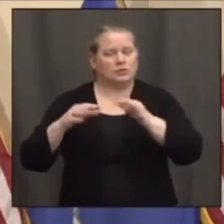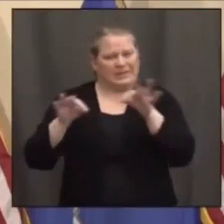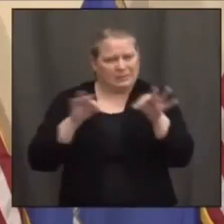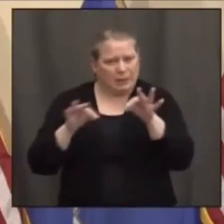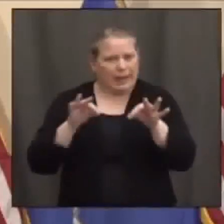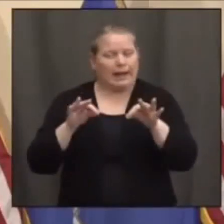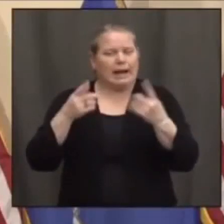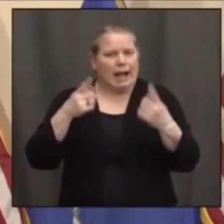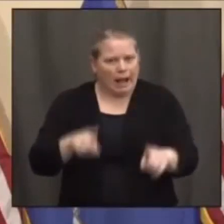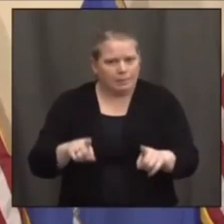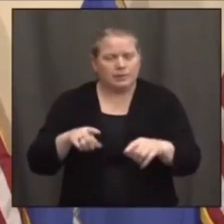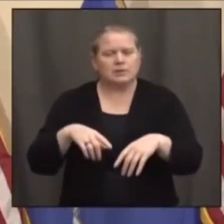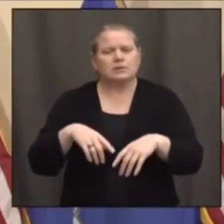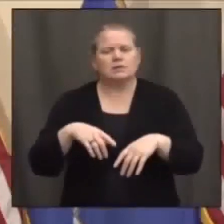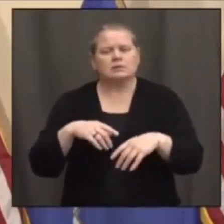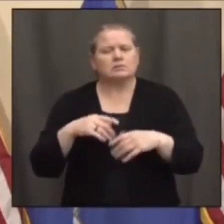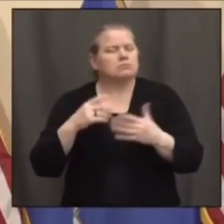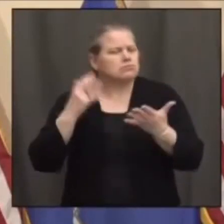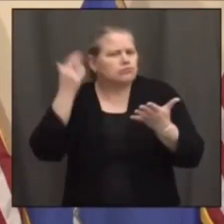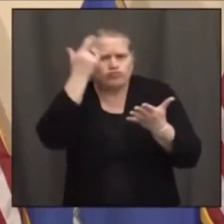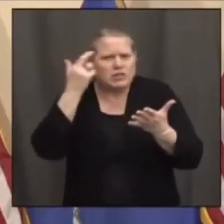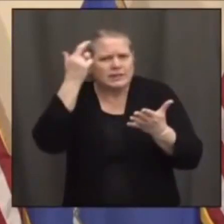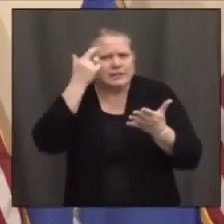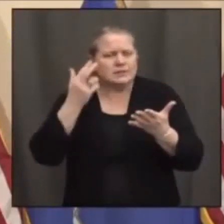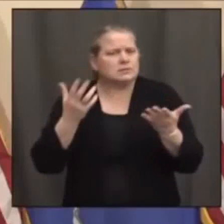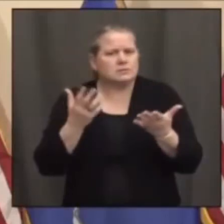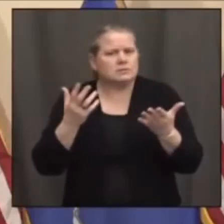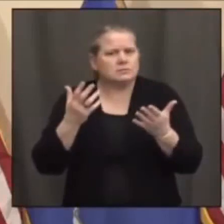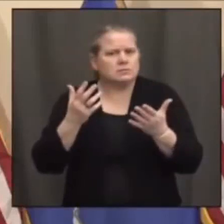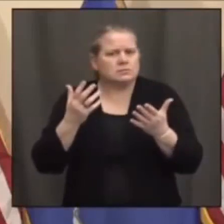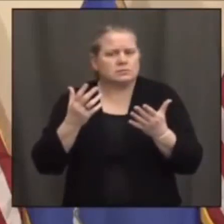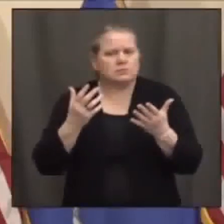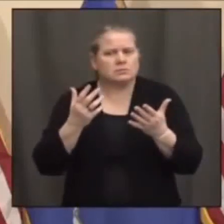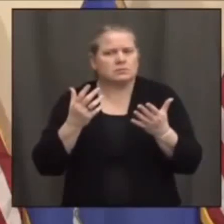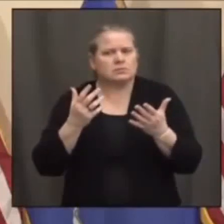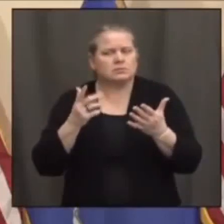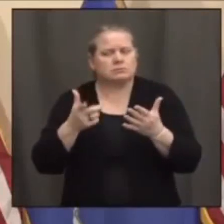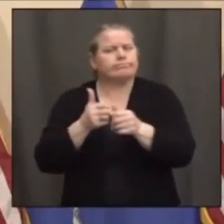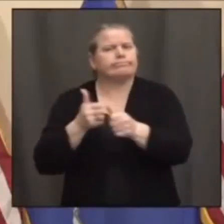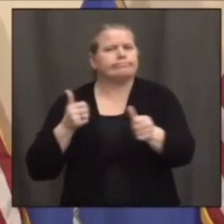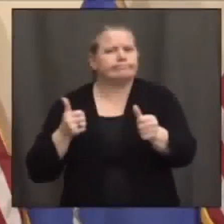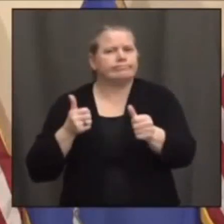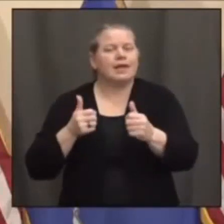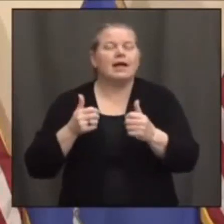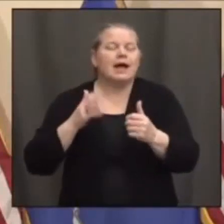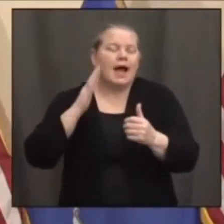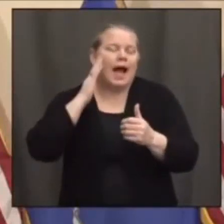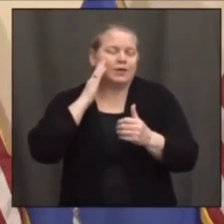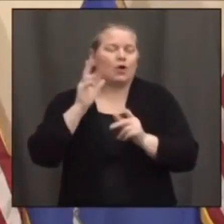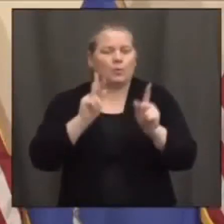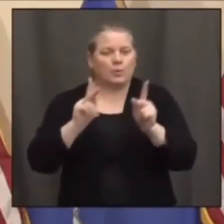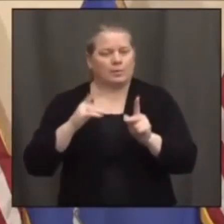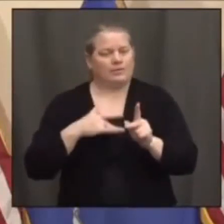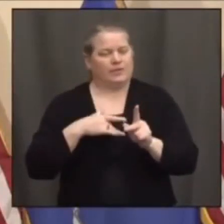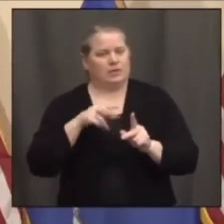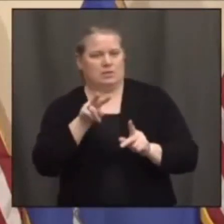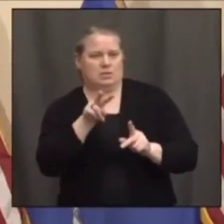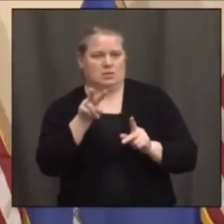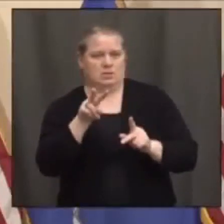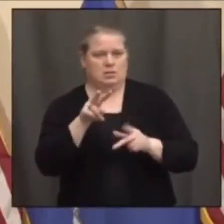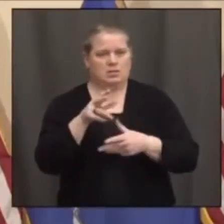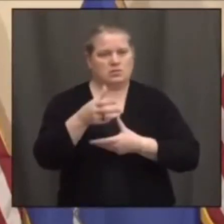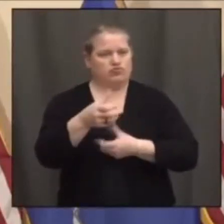driving factors? I know it's – there's been some discussion of just some mistrust in the medical community from